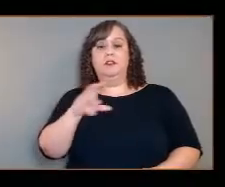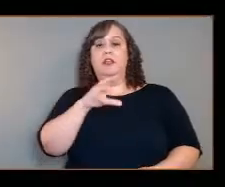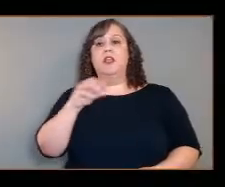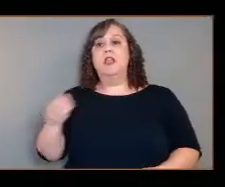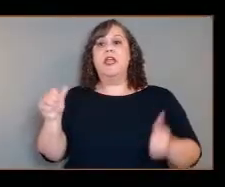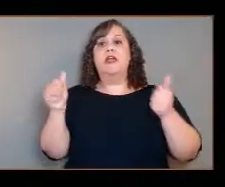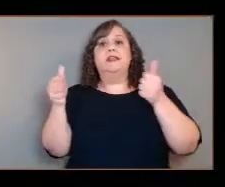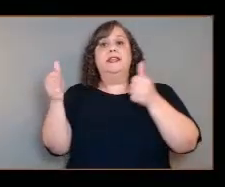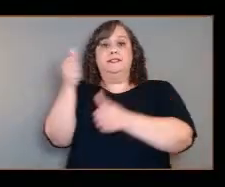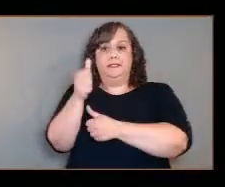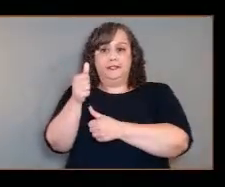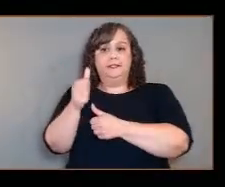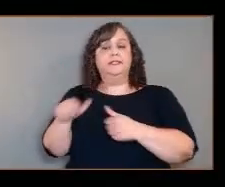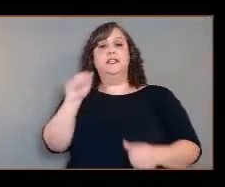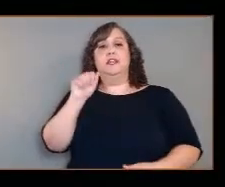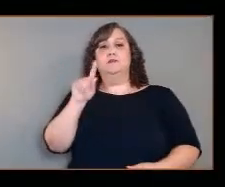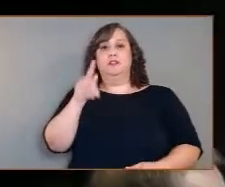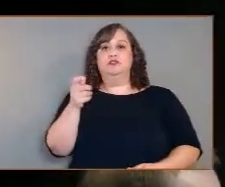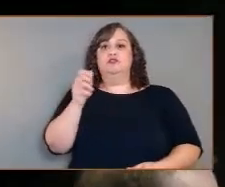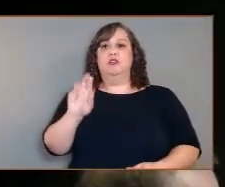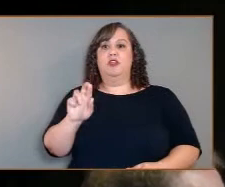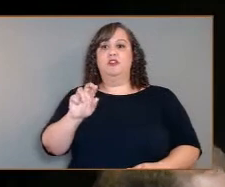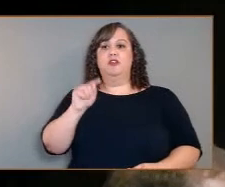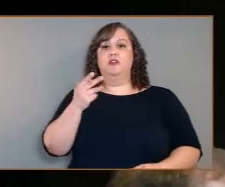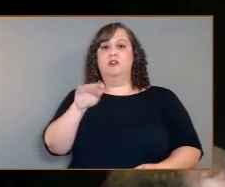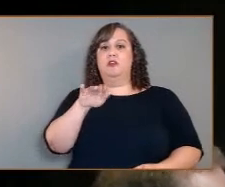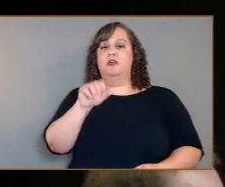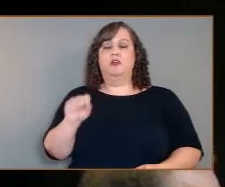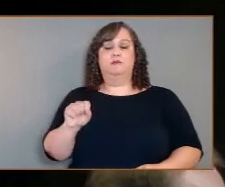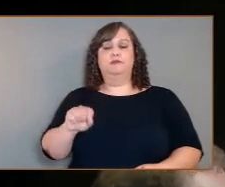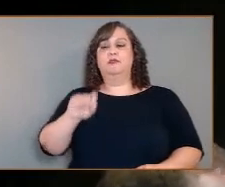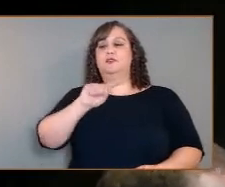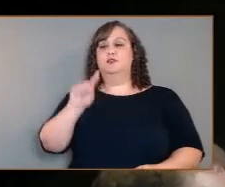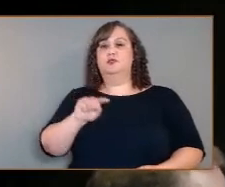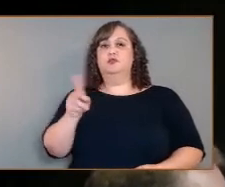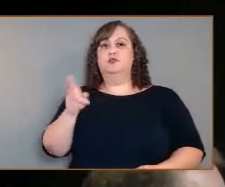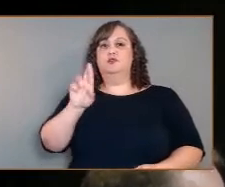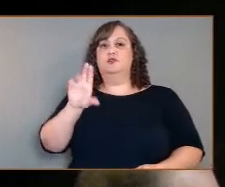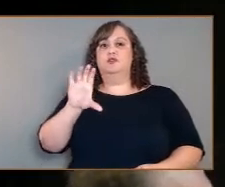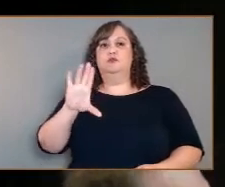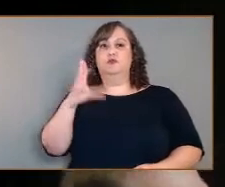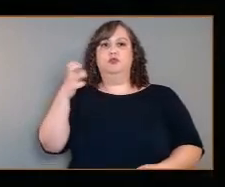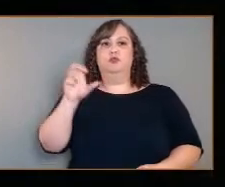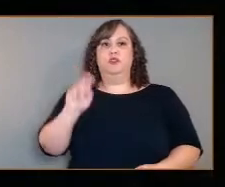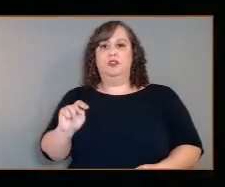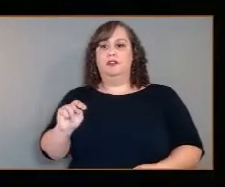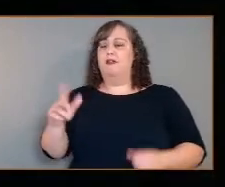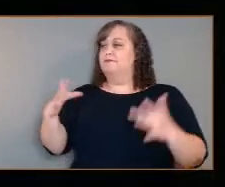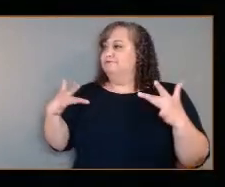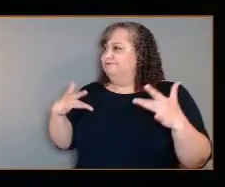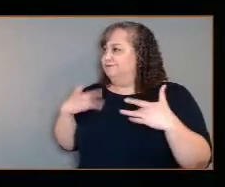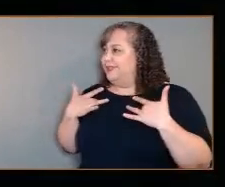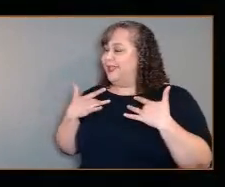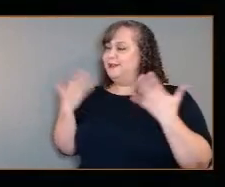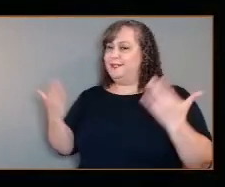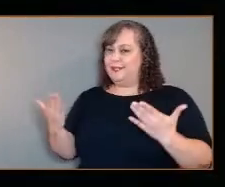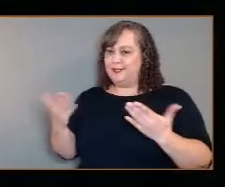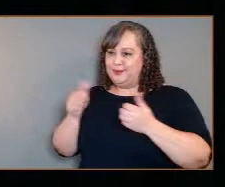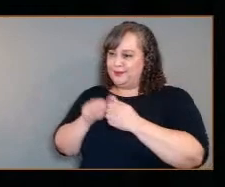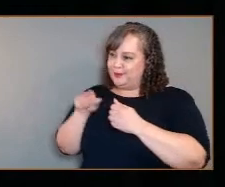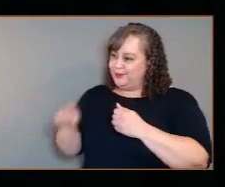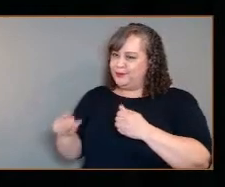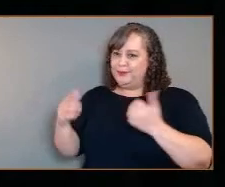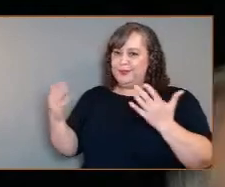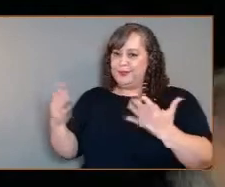I'm so excited to be here with you on camera. Our new Administrator, Senator Bill Nelson, I'm just so glad to be working with you